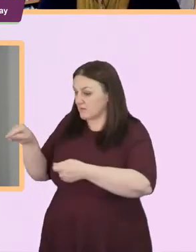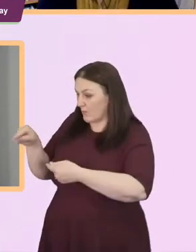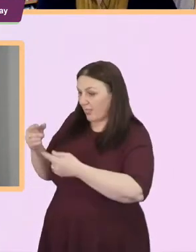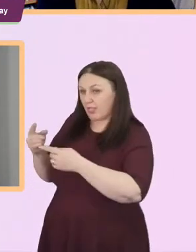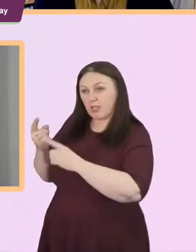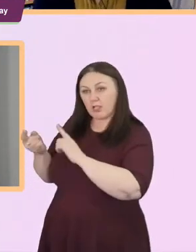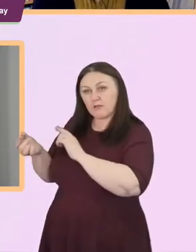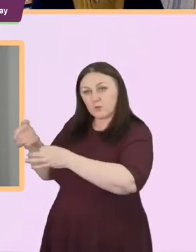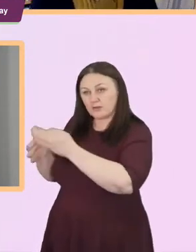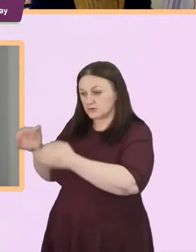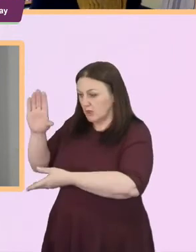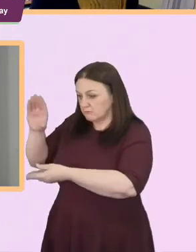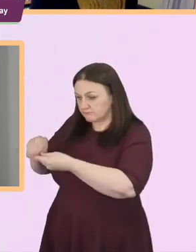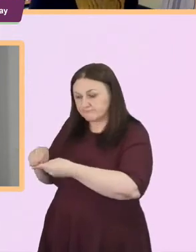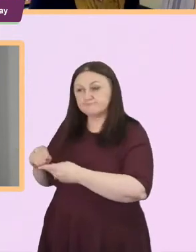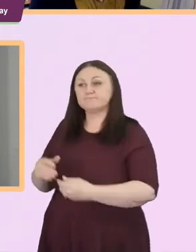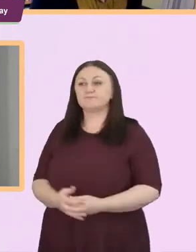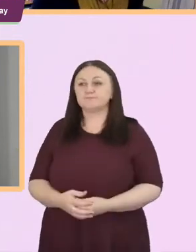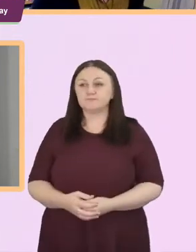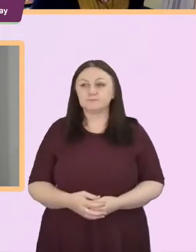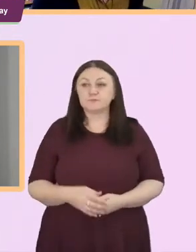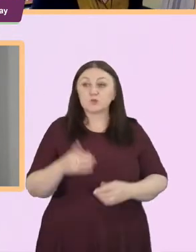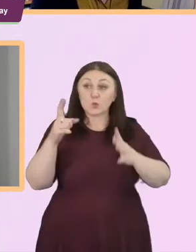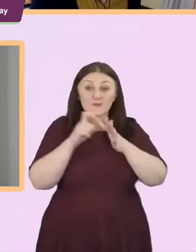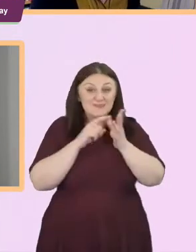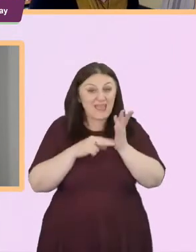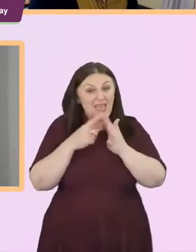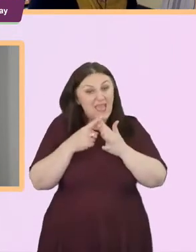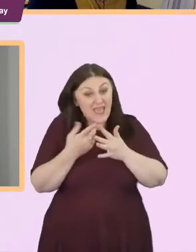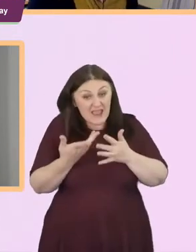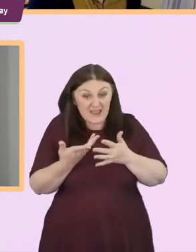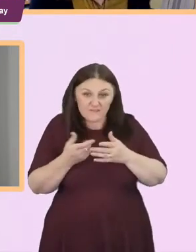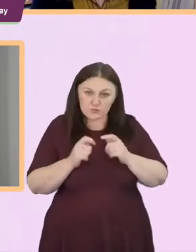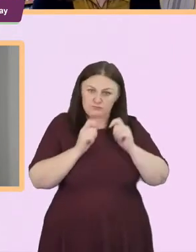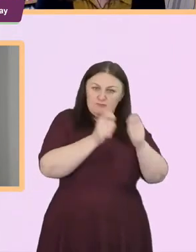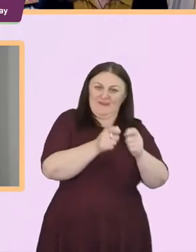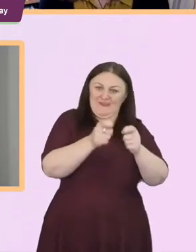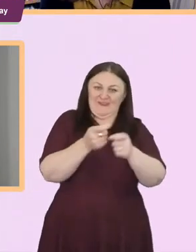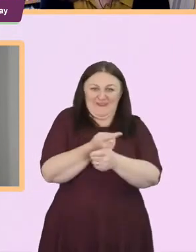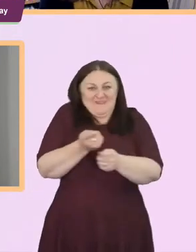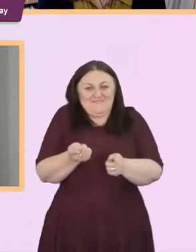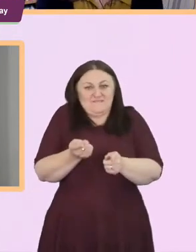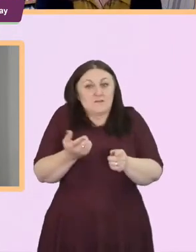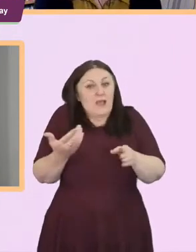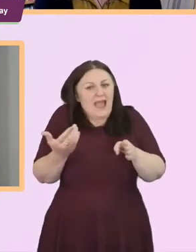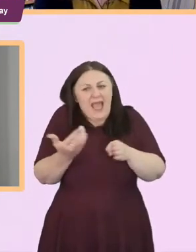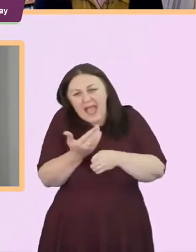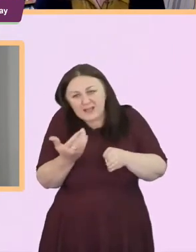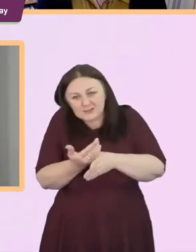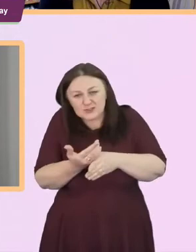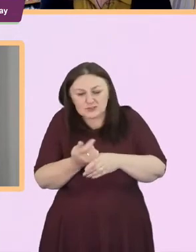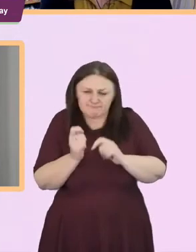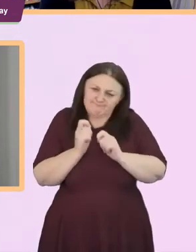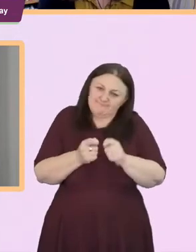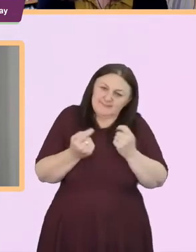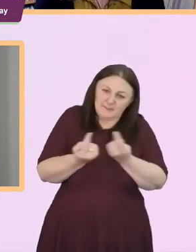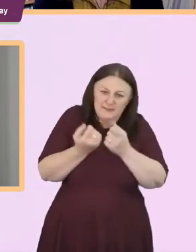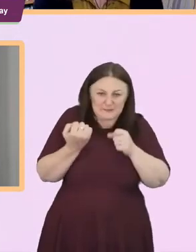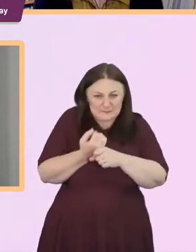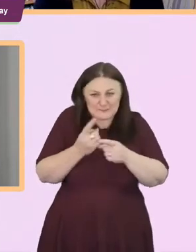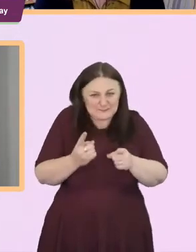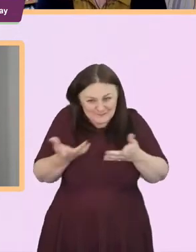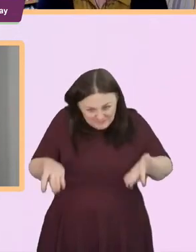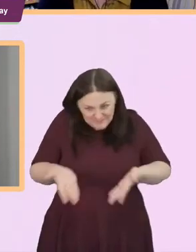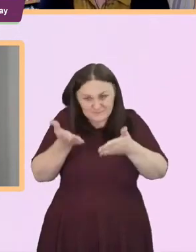action point would you like to suggest to people and hey make sure you've got something ready to make a note or you know